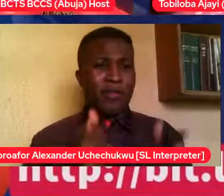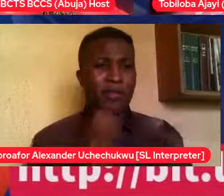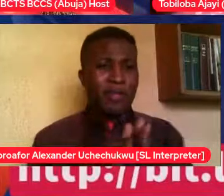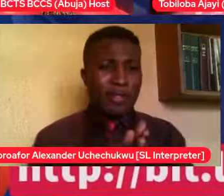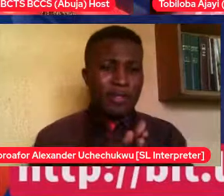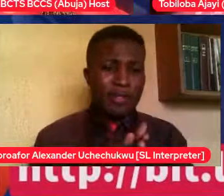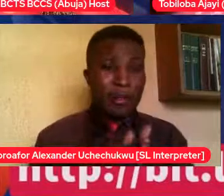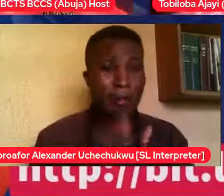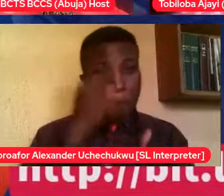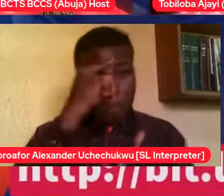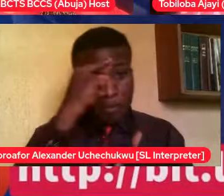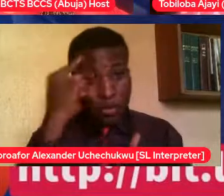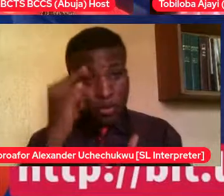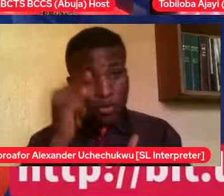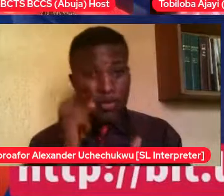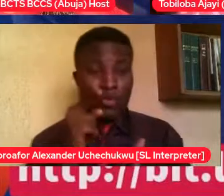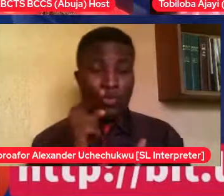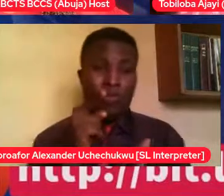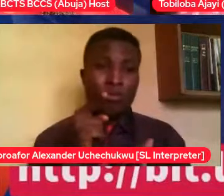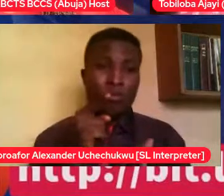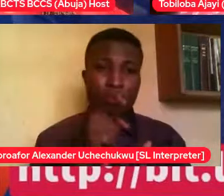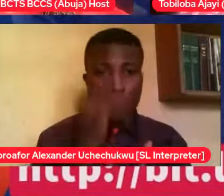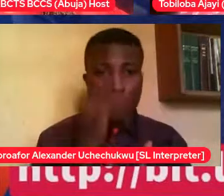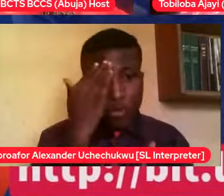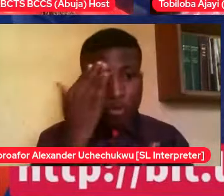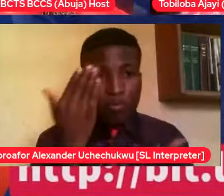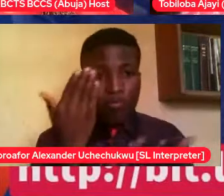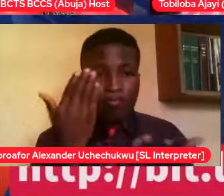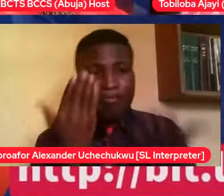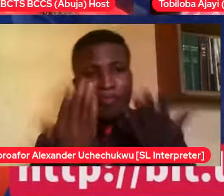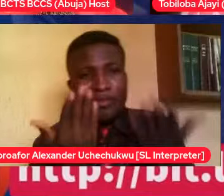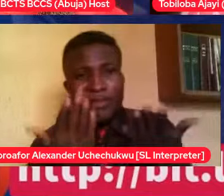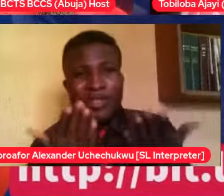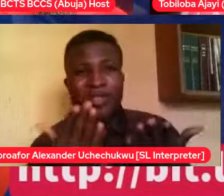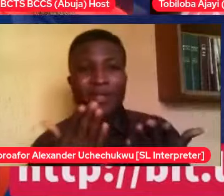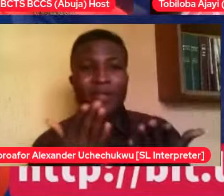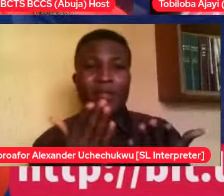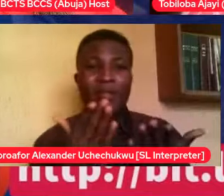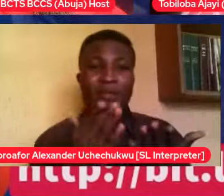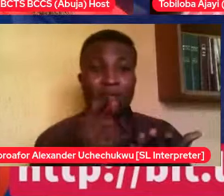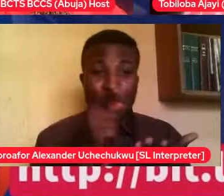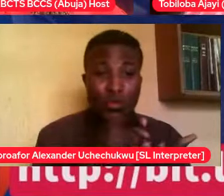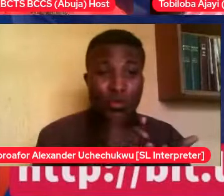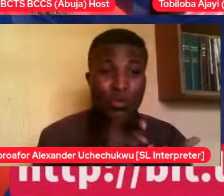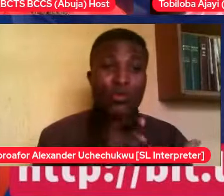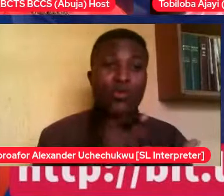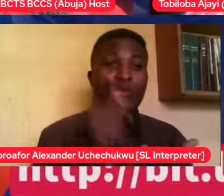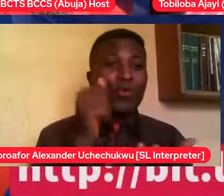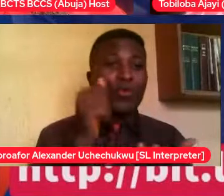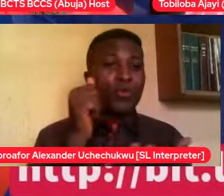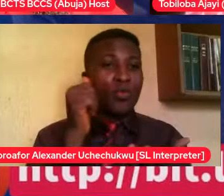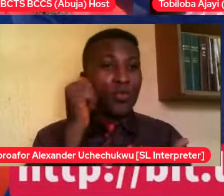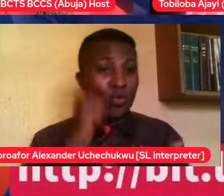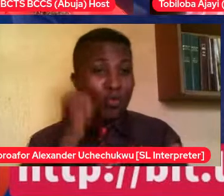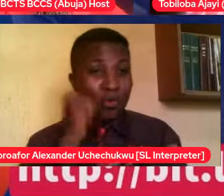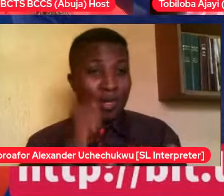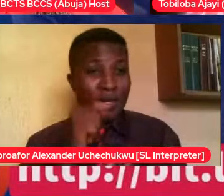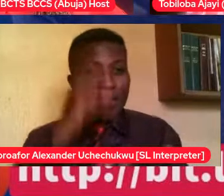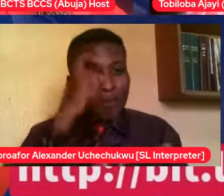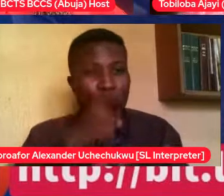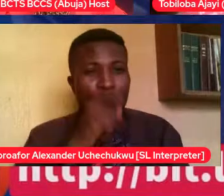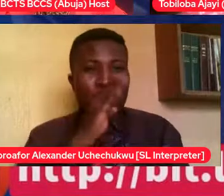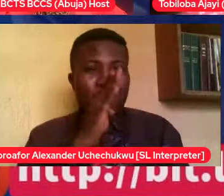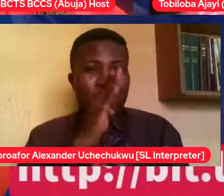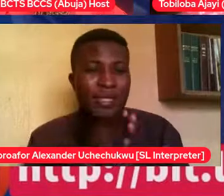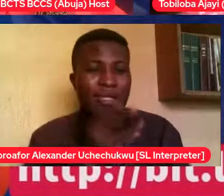is supposed to be the carer, you know, by societal standards, right? It's female, female do the caring,